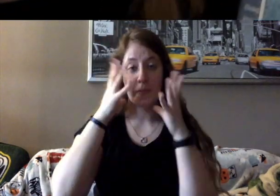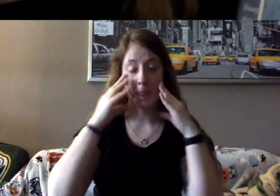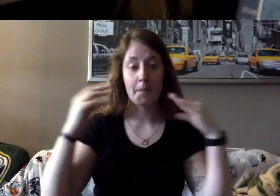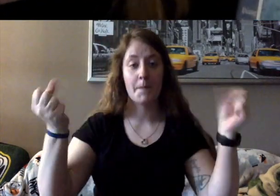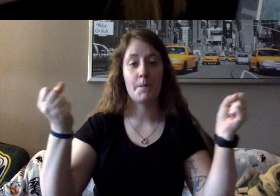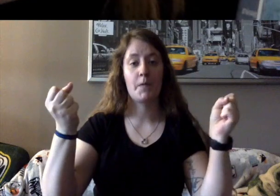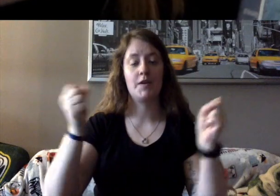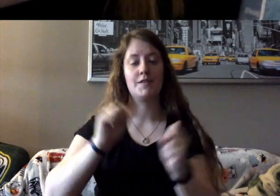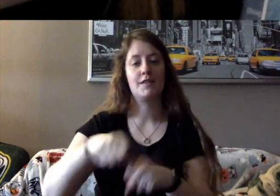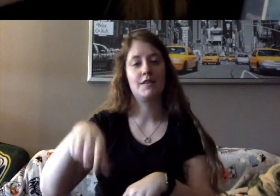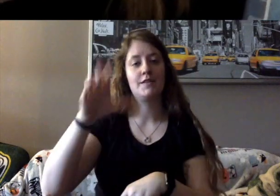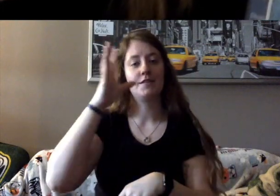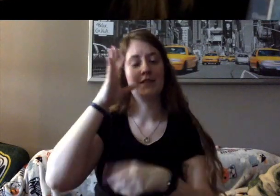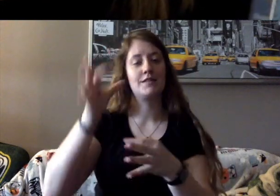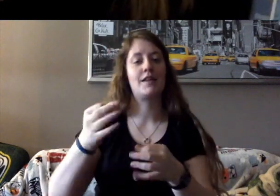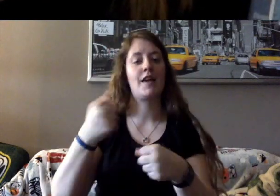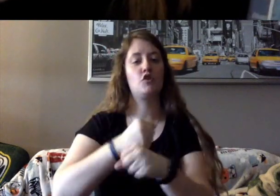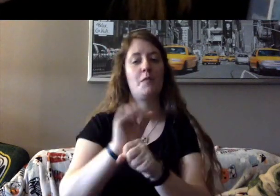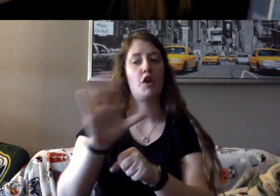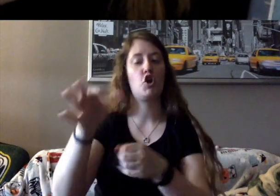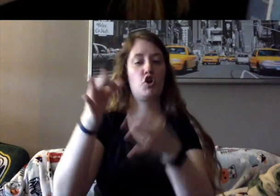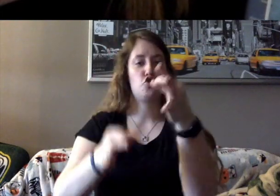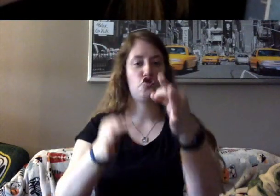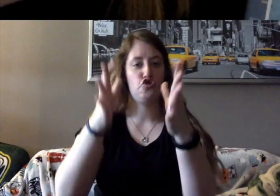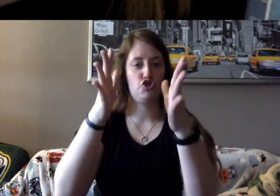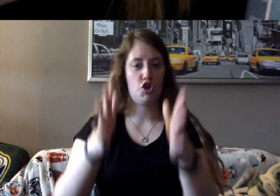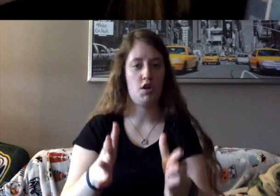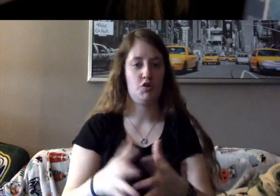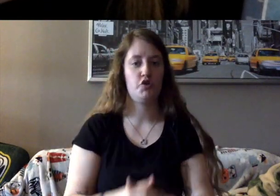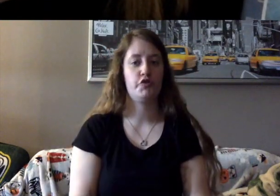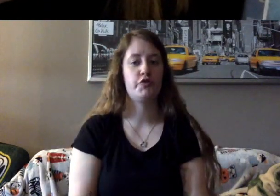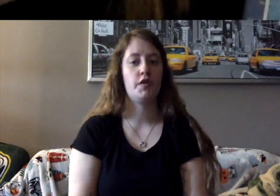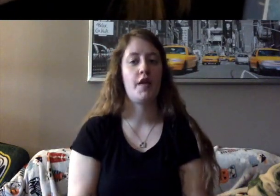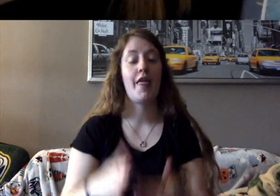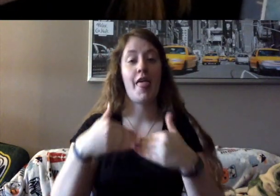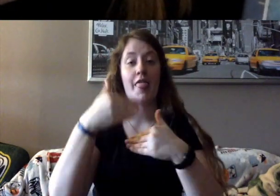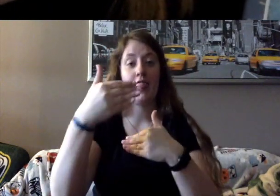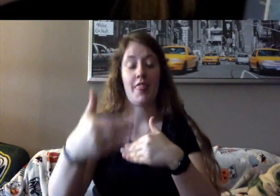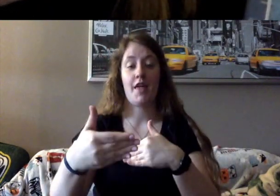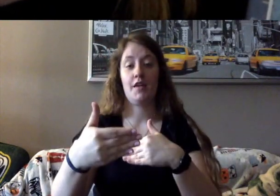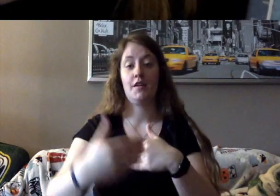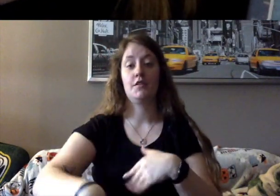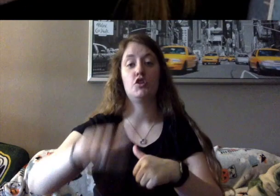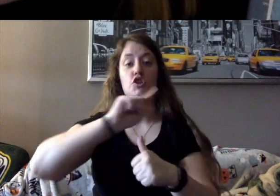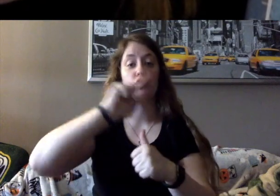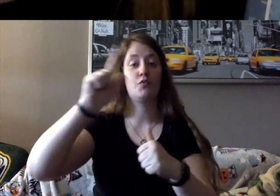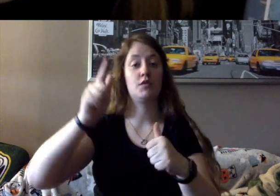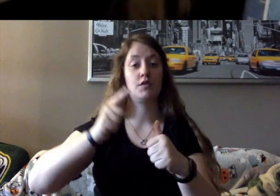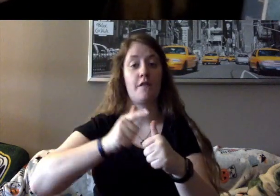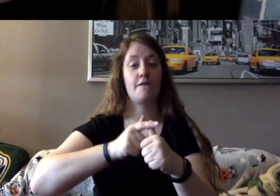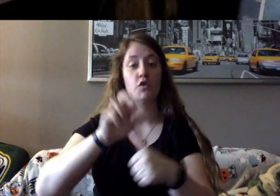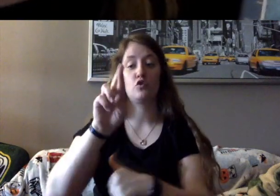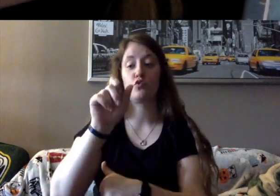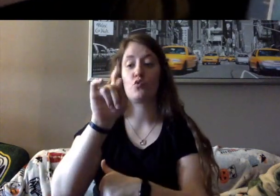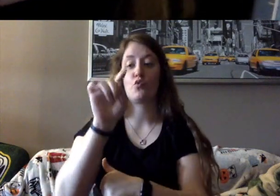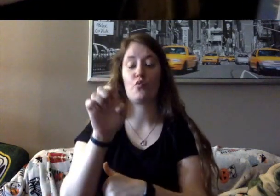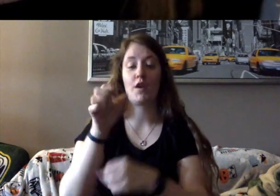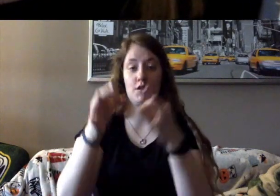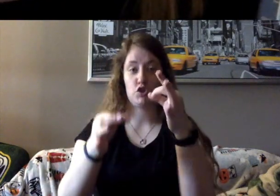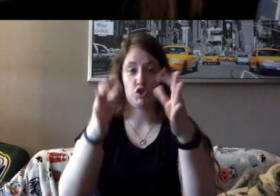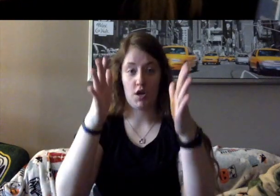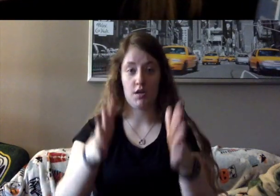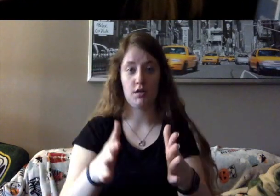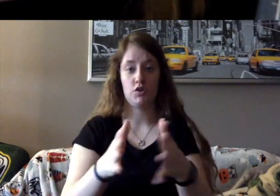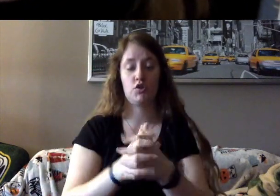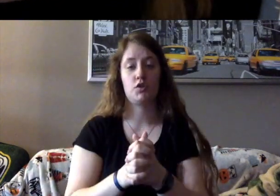Washington, D.C. Then Ruth became known as a first-rate judge, and President Bill Clinton asked